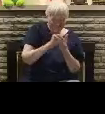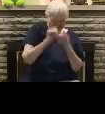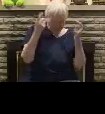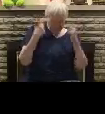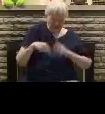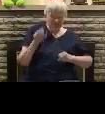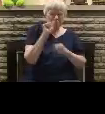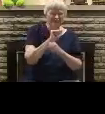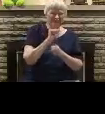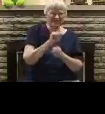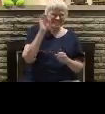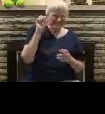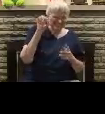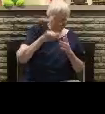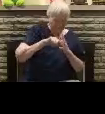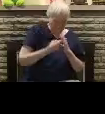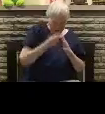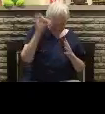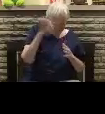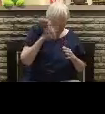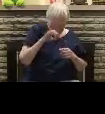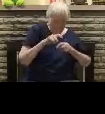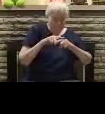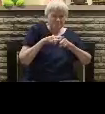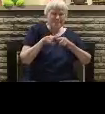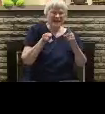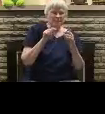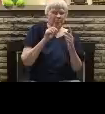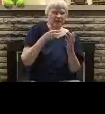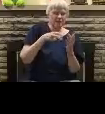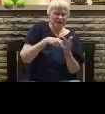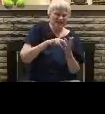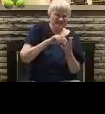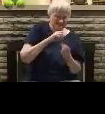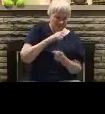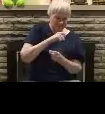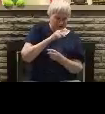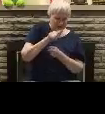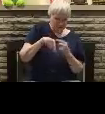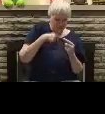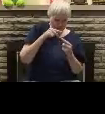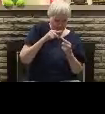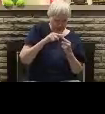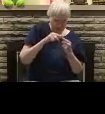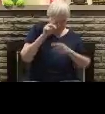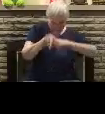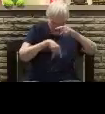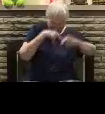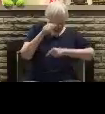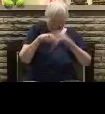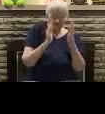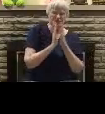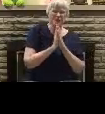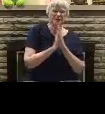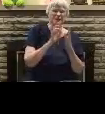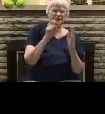folks, that doesn't mean Like while you're working, you stop working And start preaching to people But it simply means when called